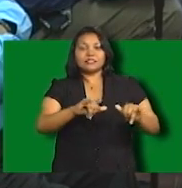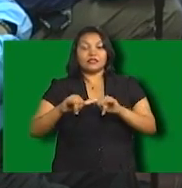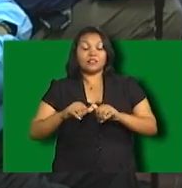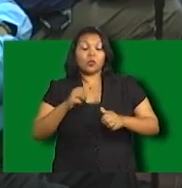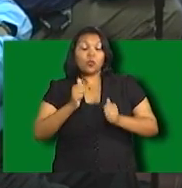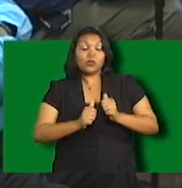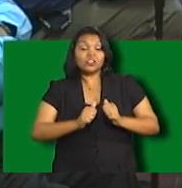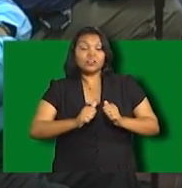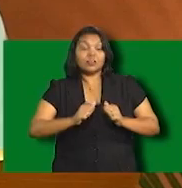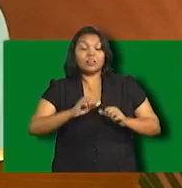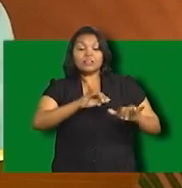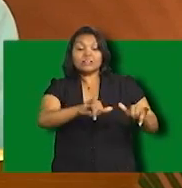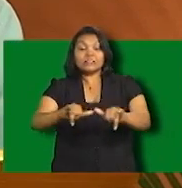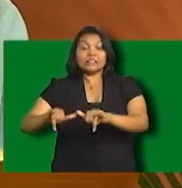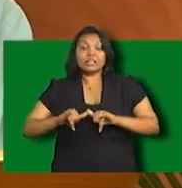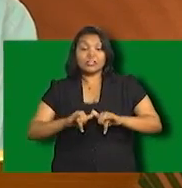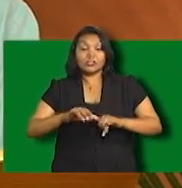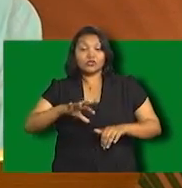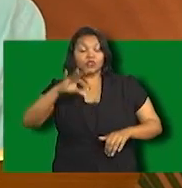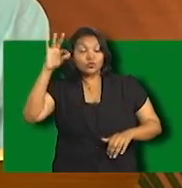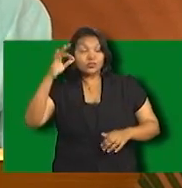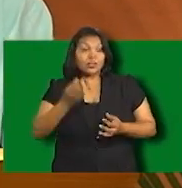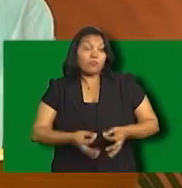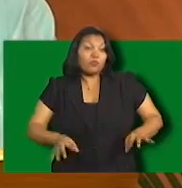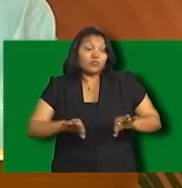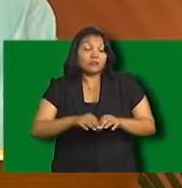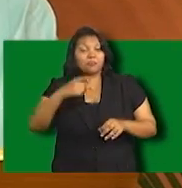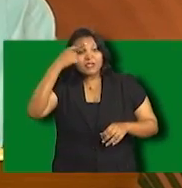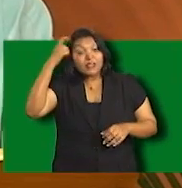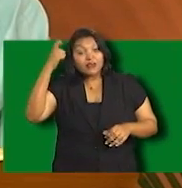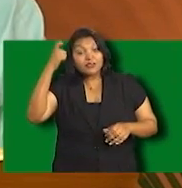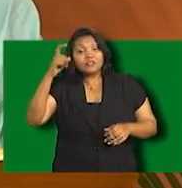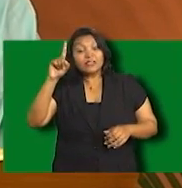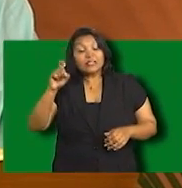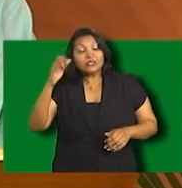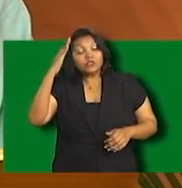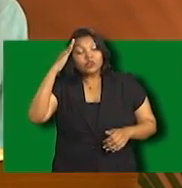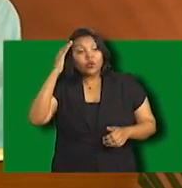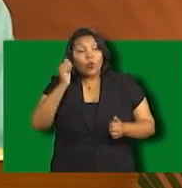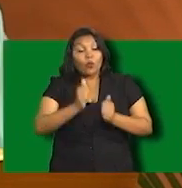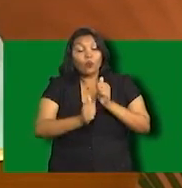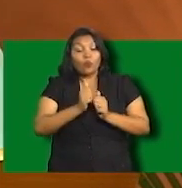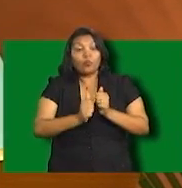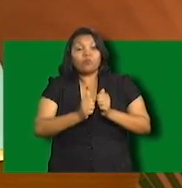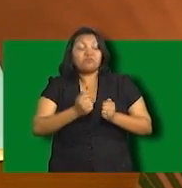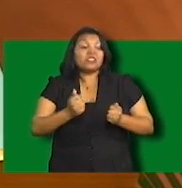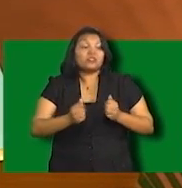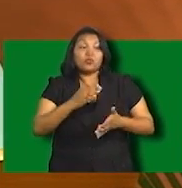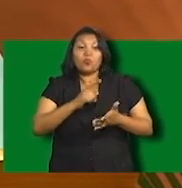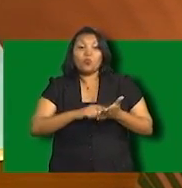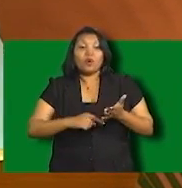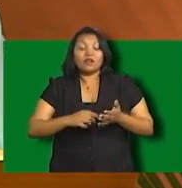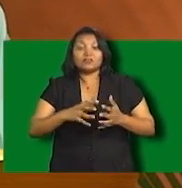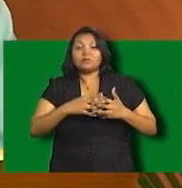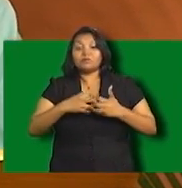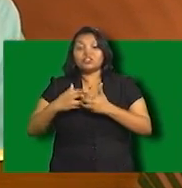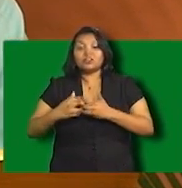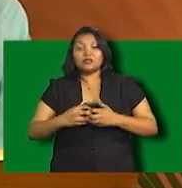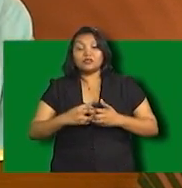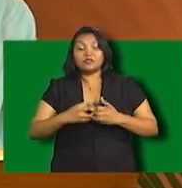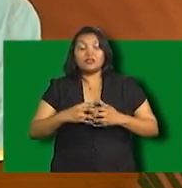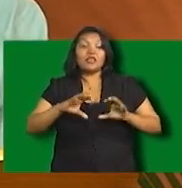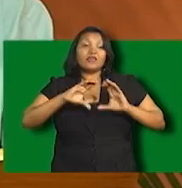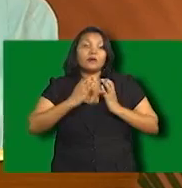because it determines what transmitting equipment will be needed to be utilized by broadcasters